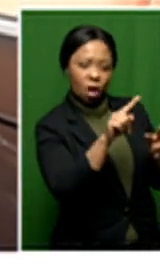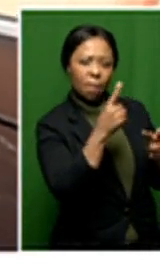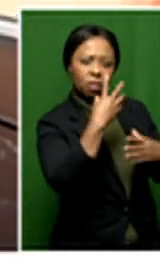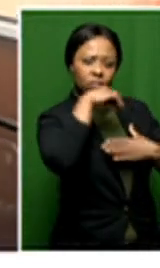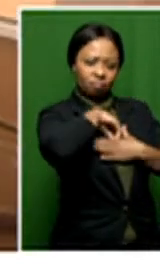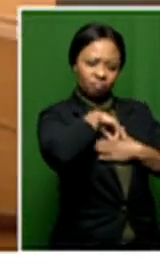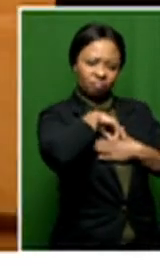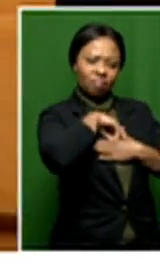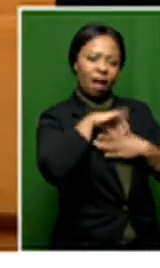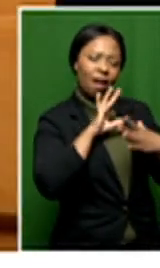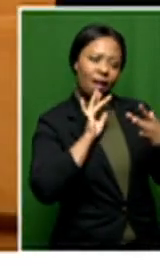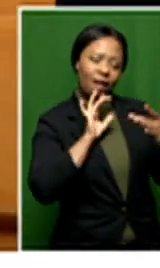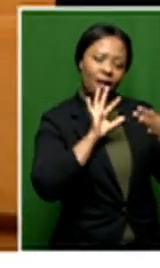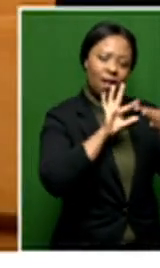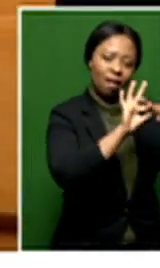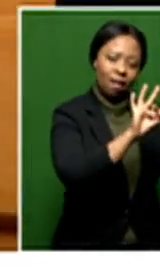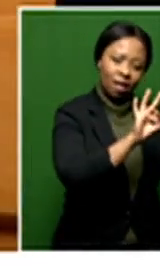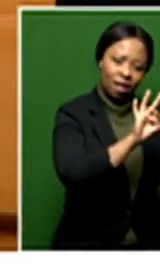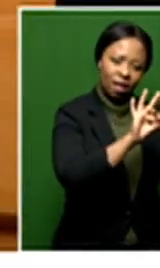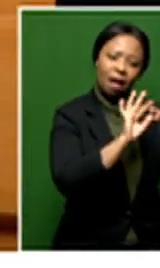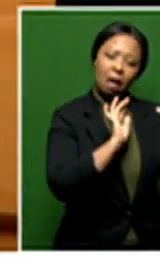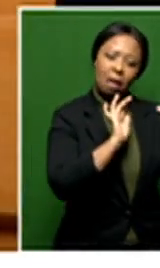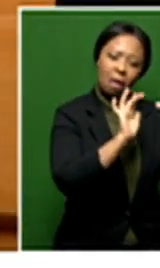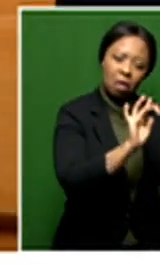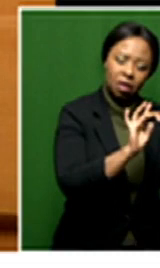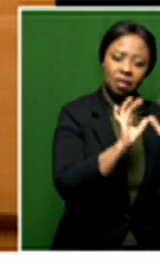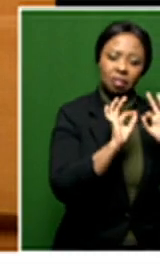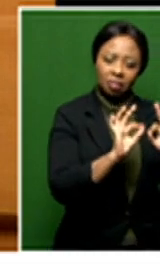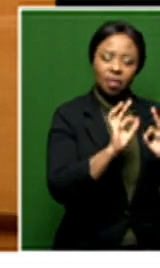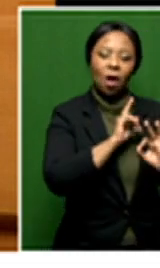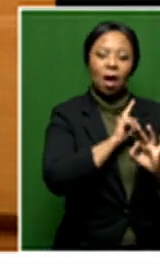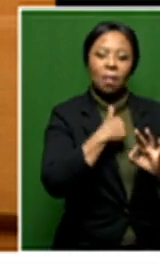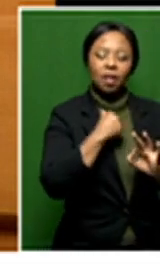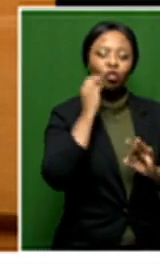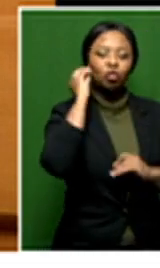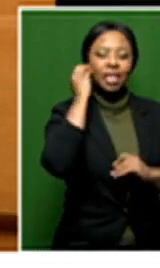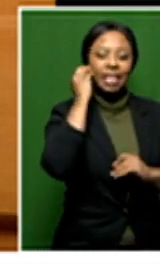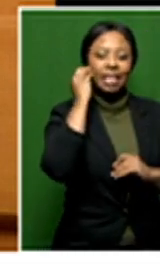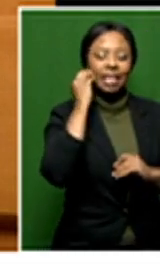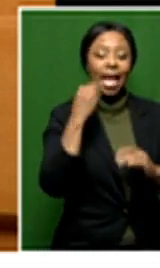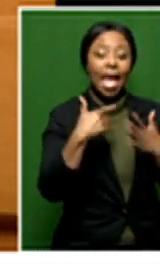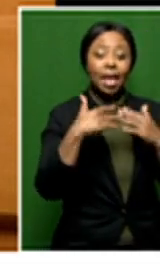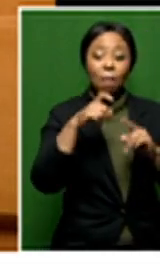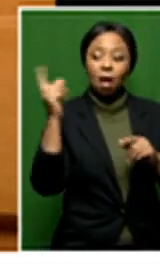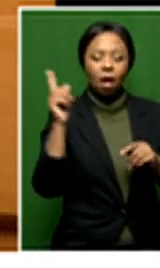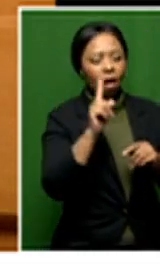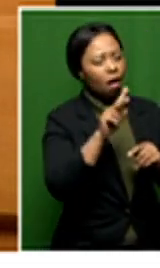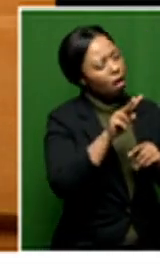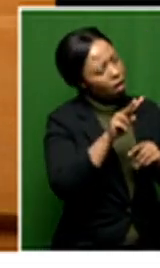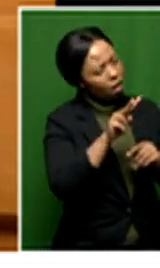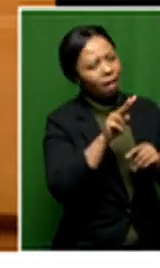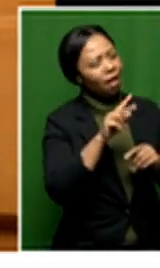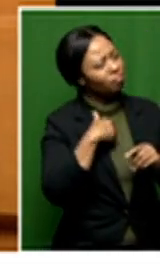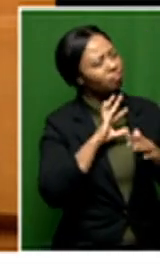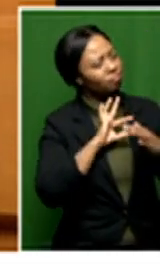feeling of connection in some way. I'm very interested in producing work that any viewer can relate to, even